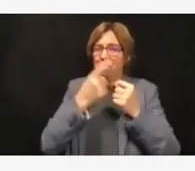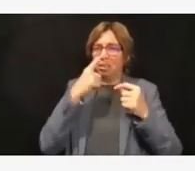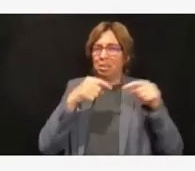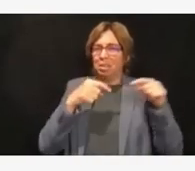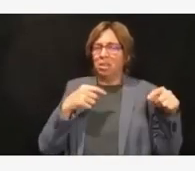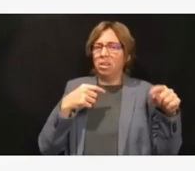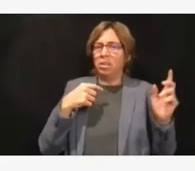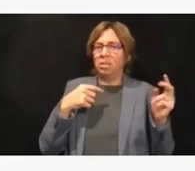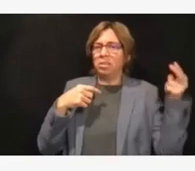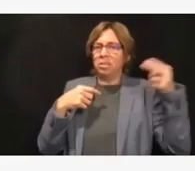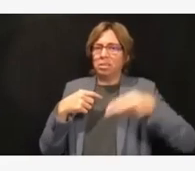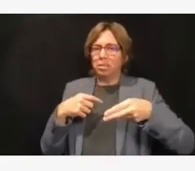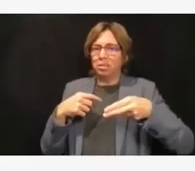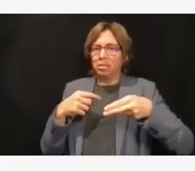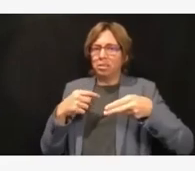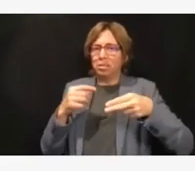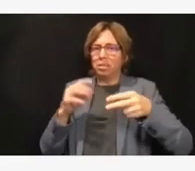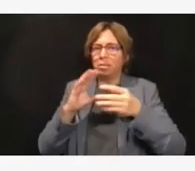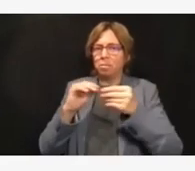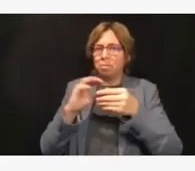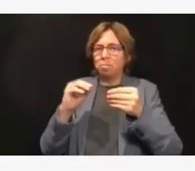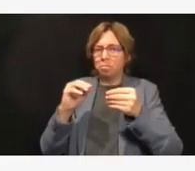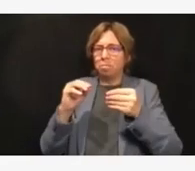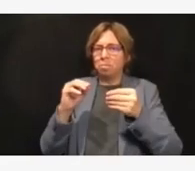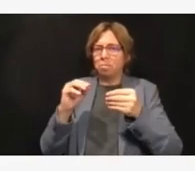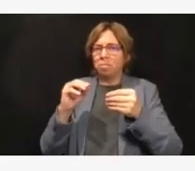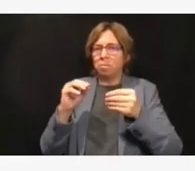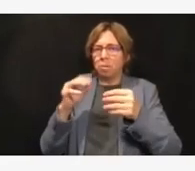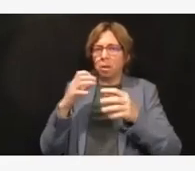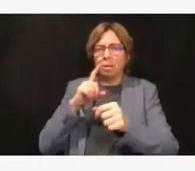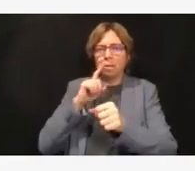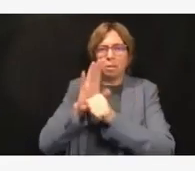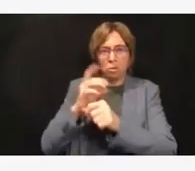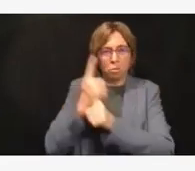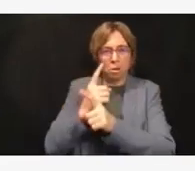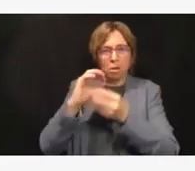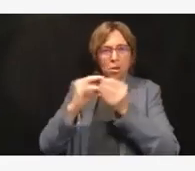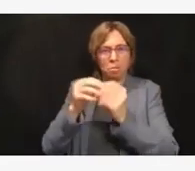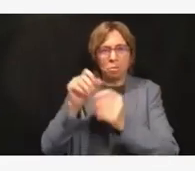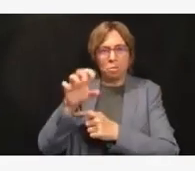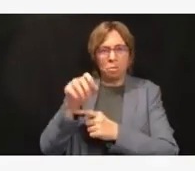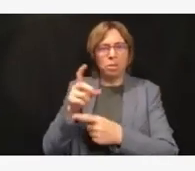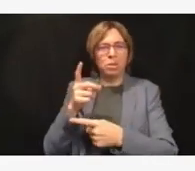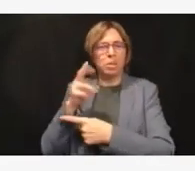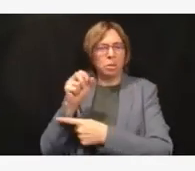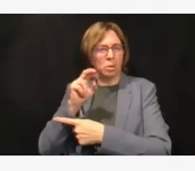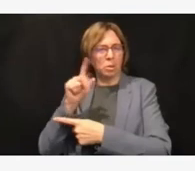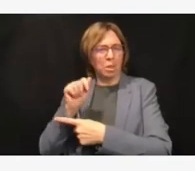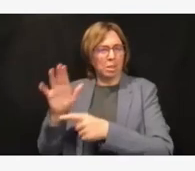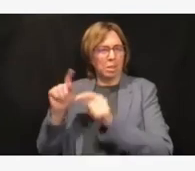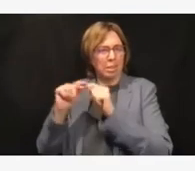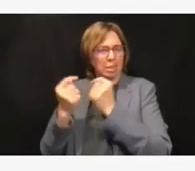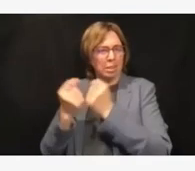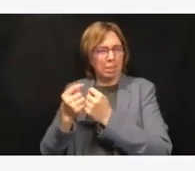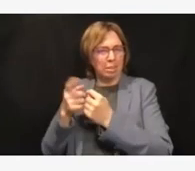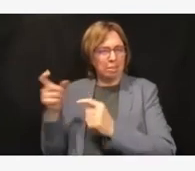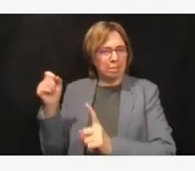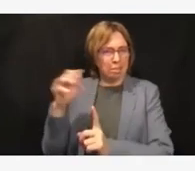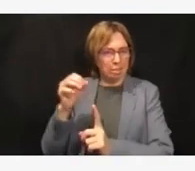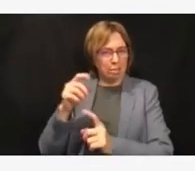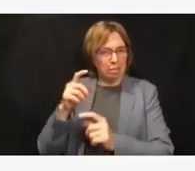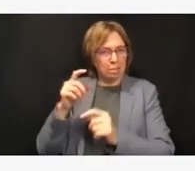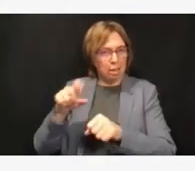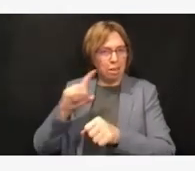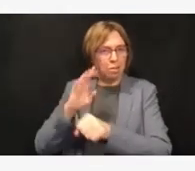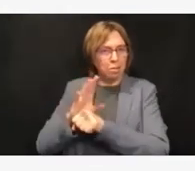that rather than hanging on that number. But let me say it to you this